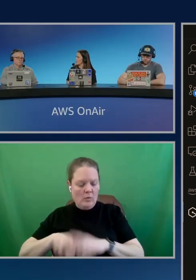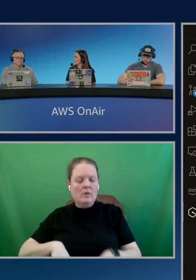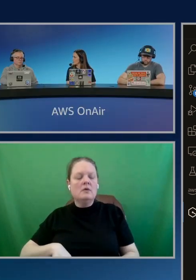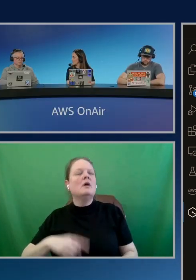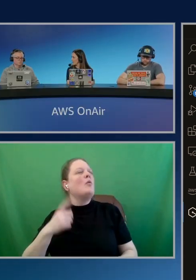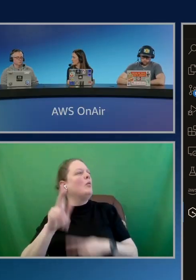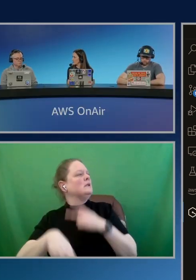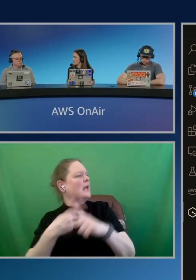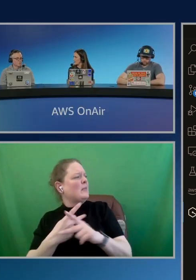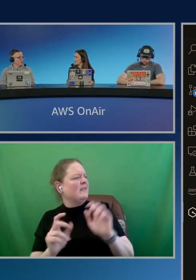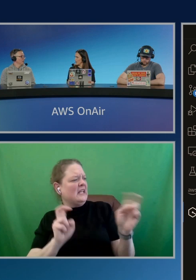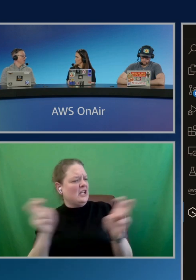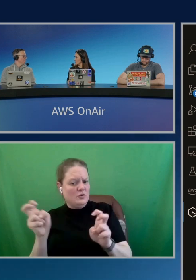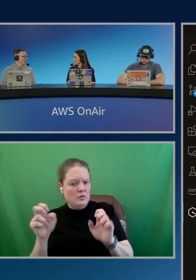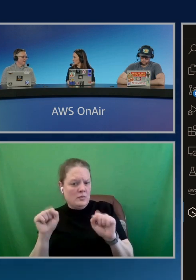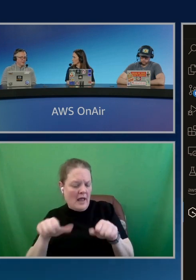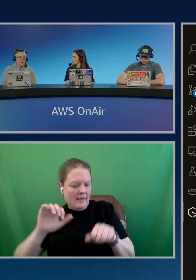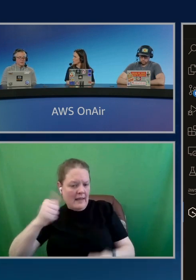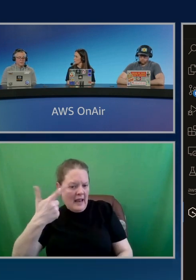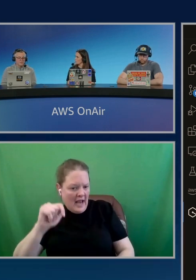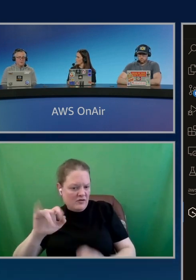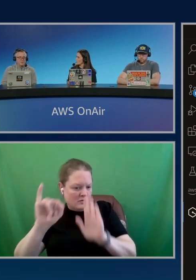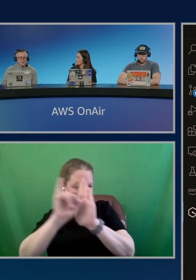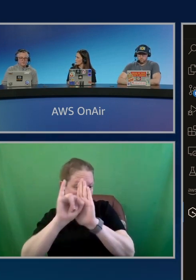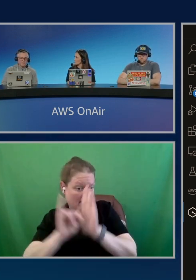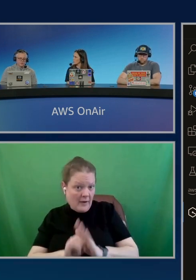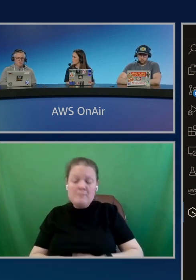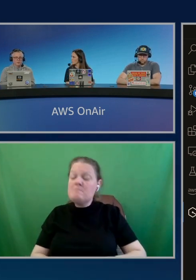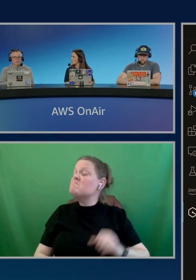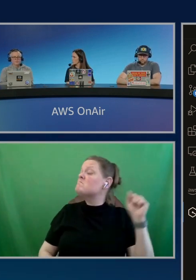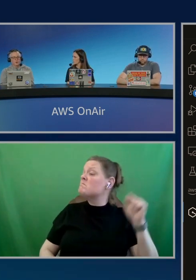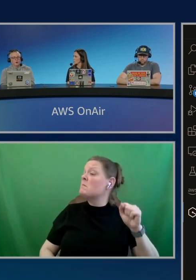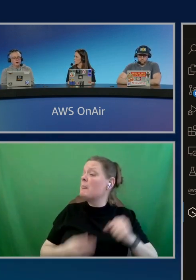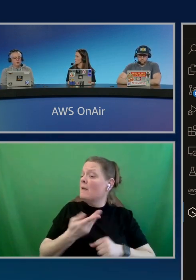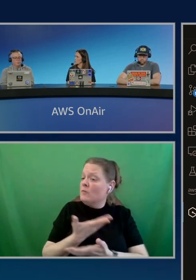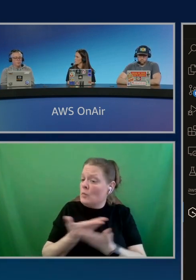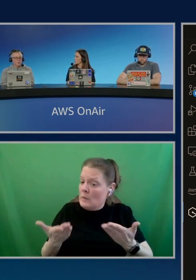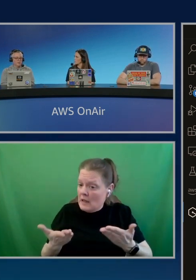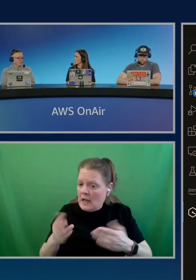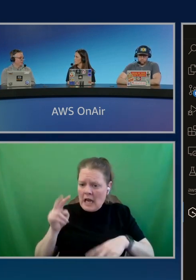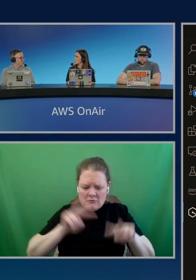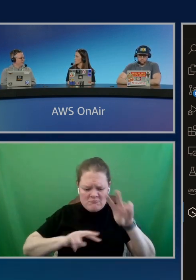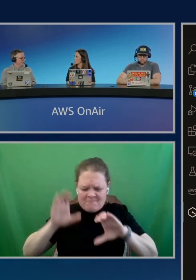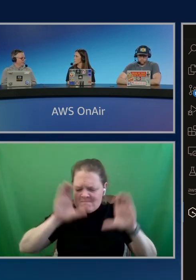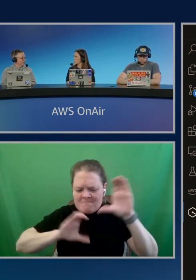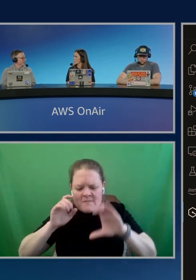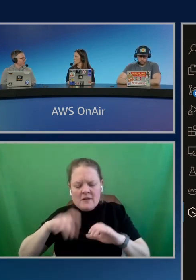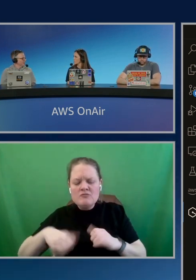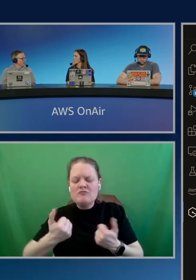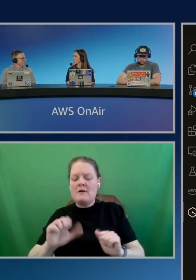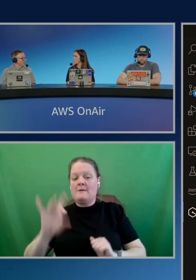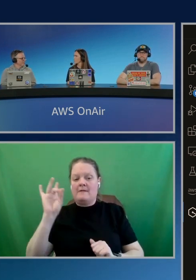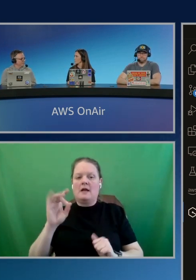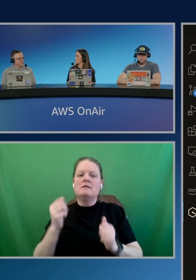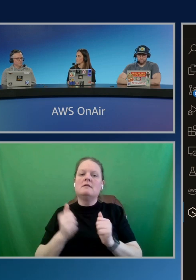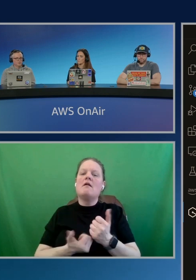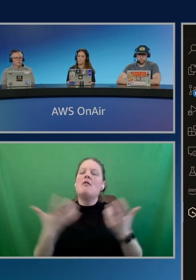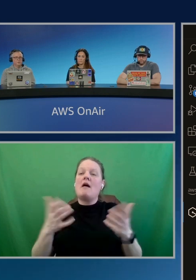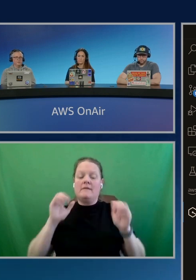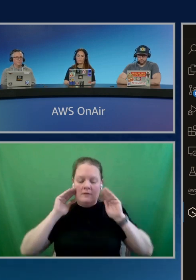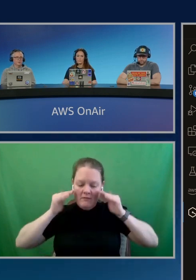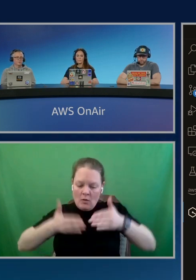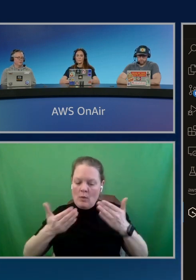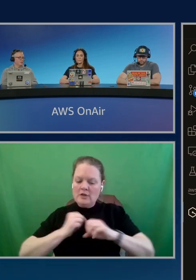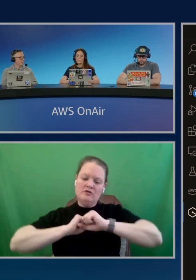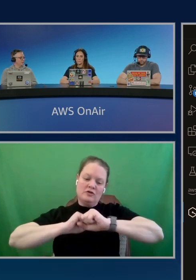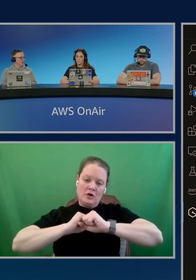the agent identify? Yeah. So there's a few things that it's looking for. A lot of this is going to be focused on security. So the first thing it's going to